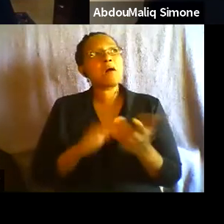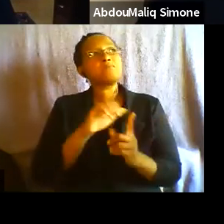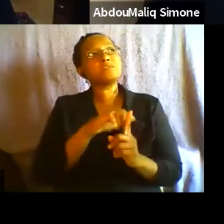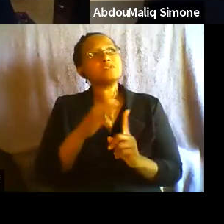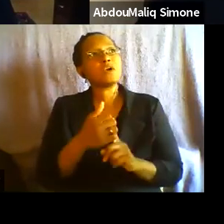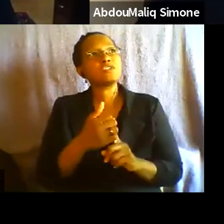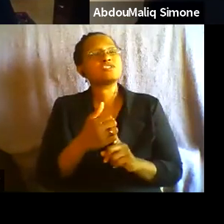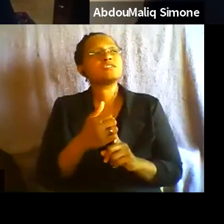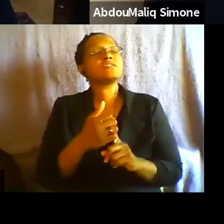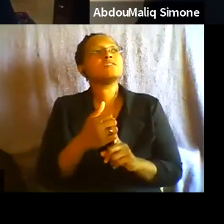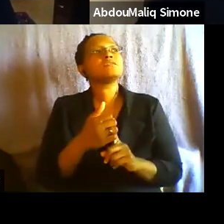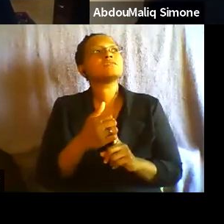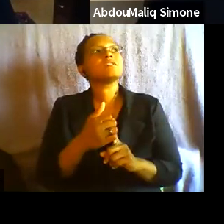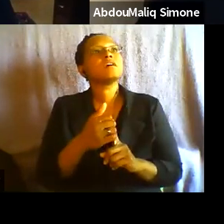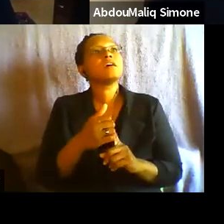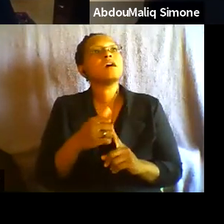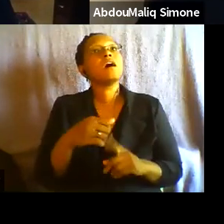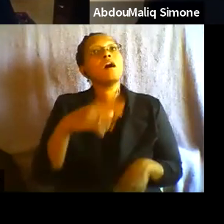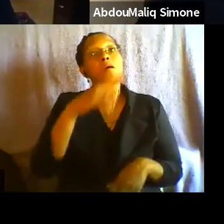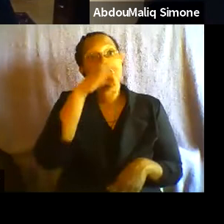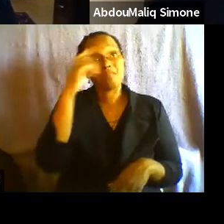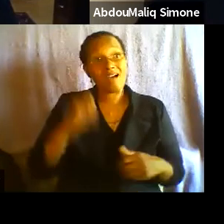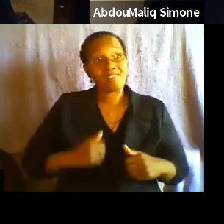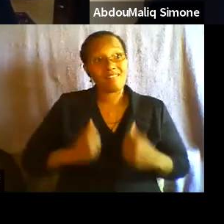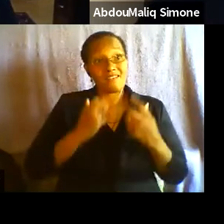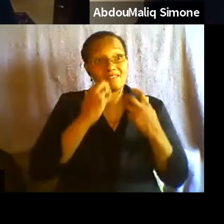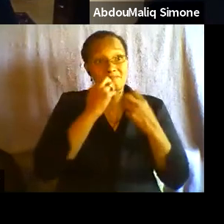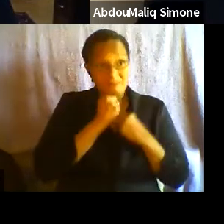live better, when Black lives matter, everybody lives better.